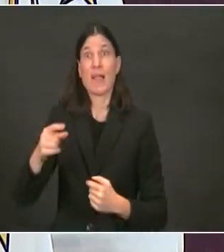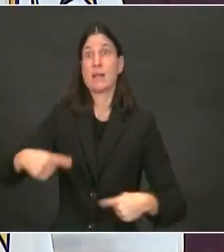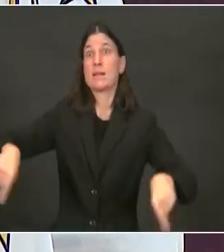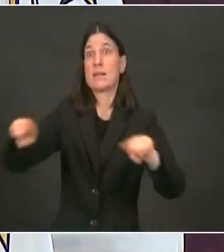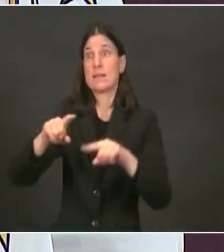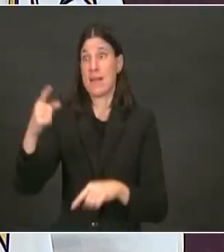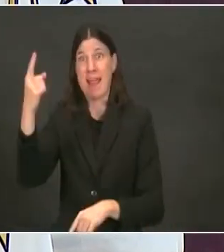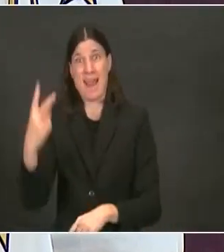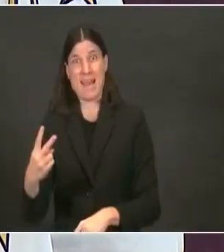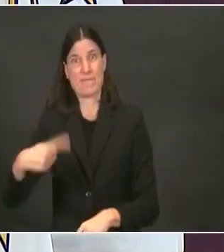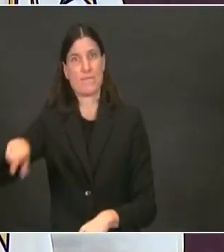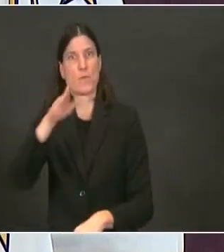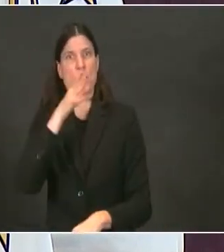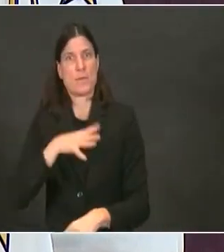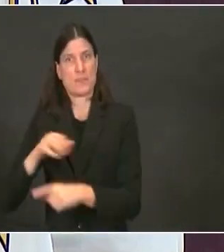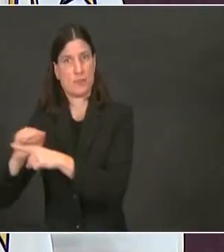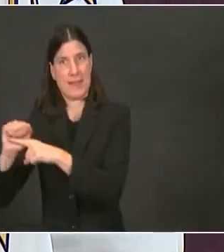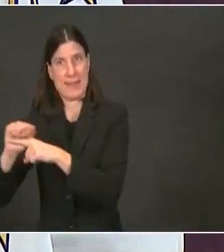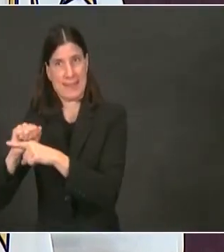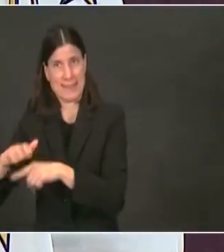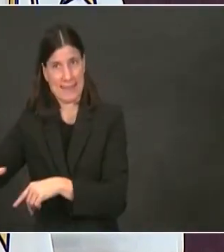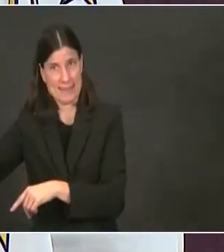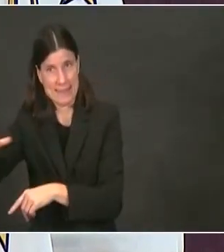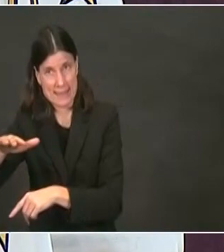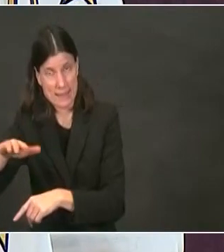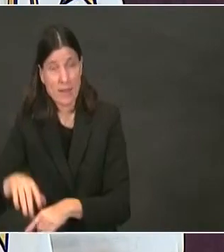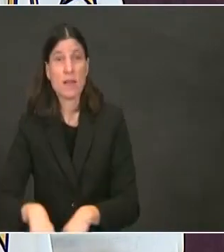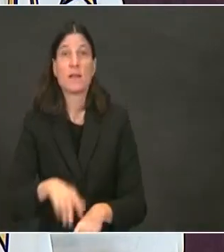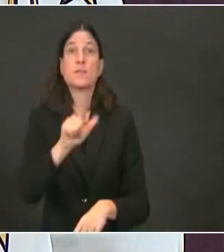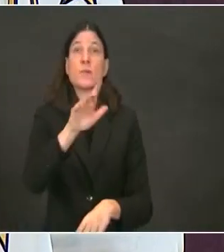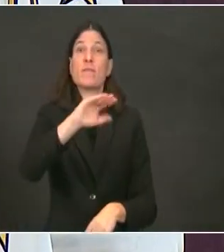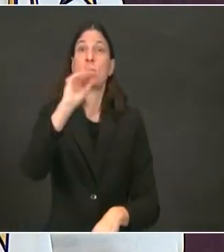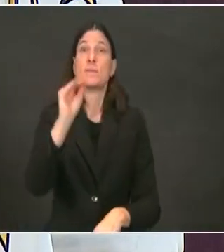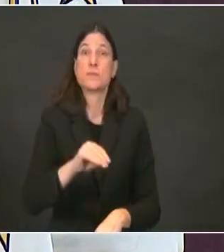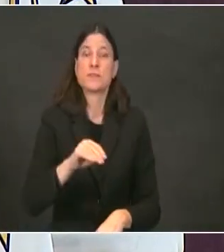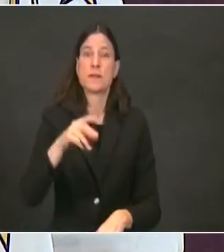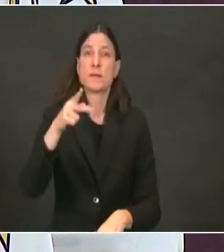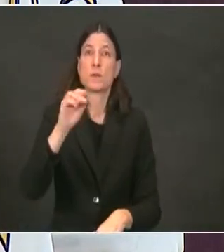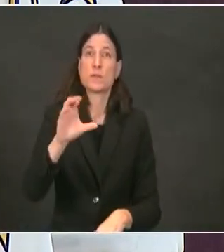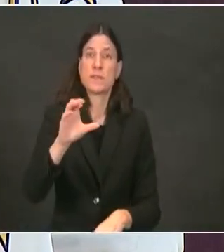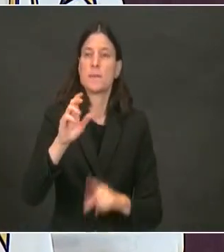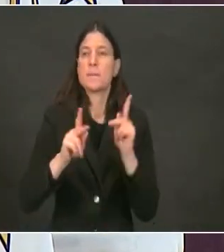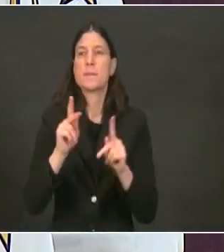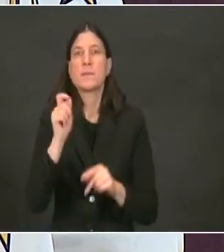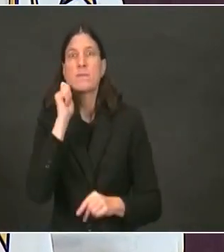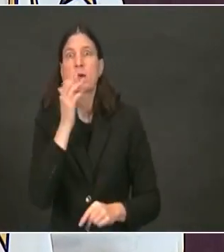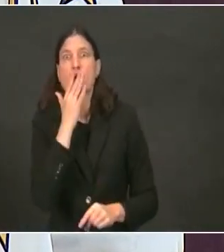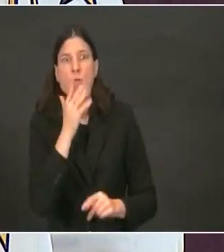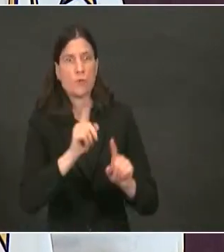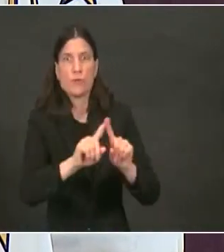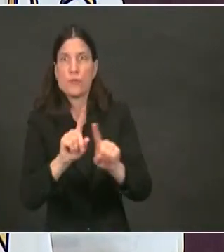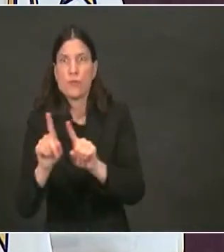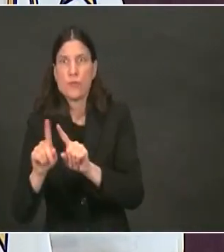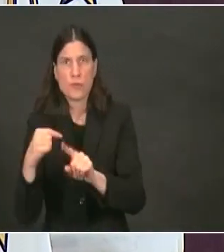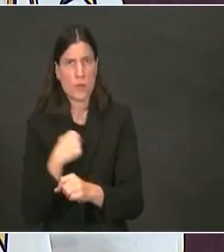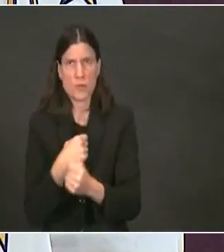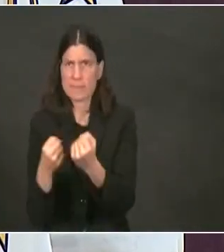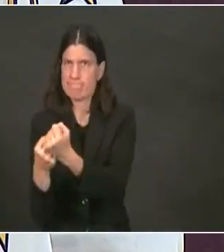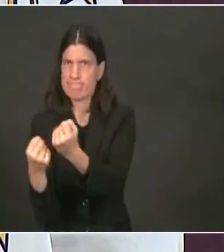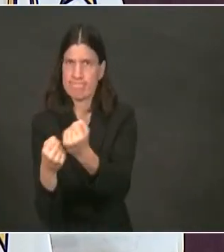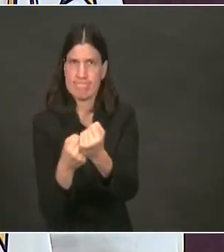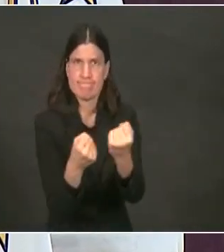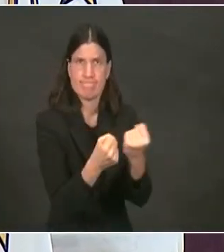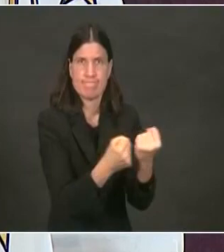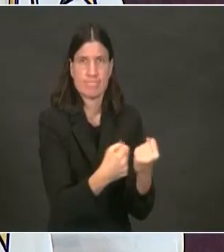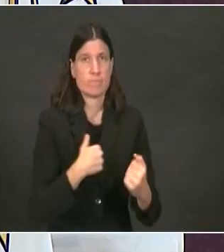of color. And I'm thrilled to announce today that by the end of the year, by the end of next week, we'll be on track to have more than 5,000